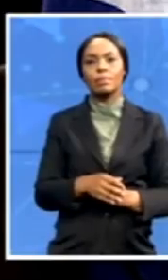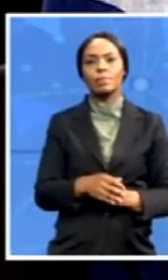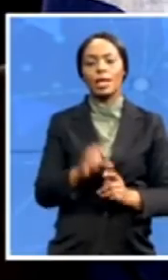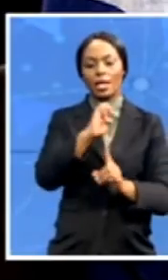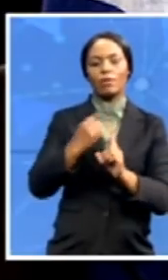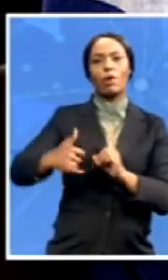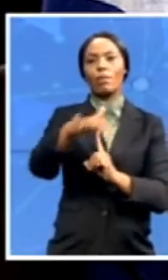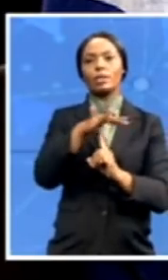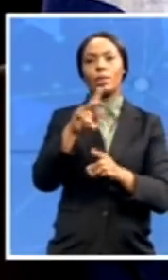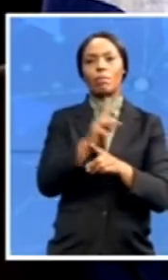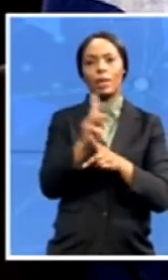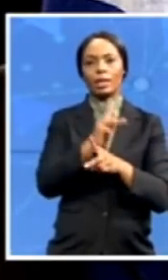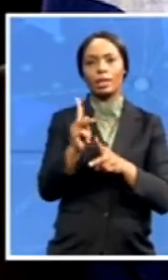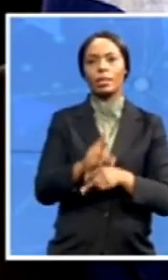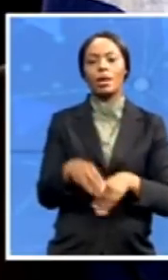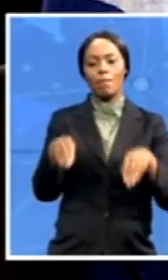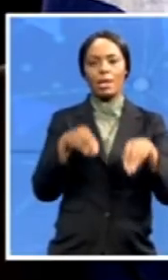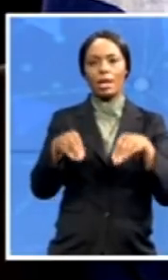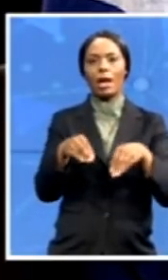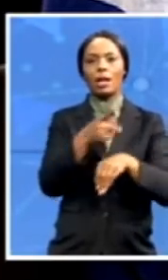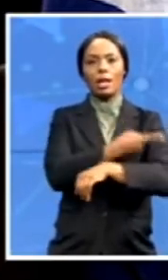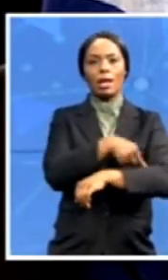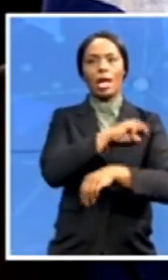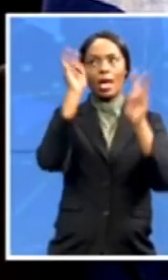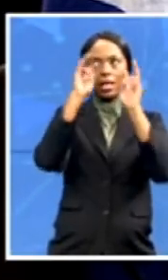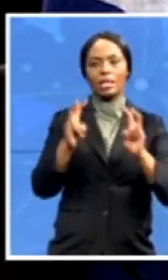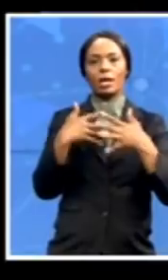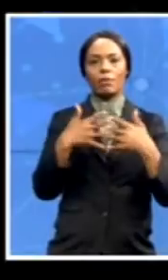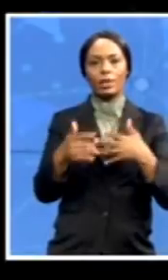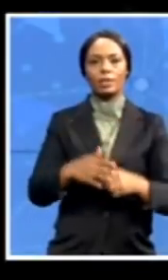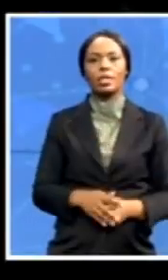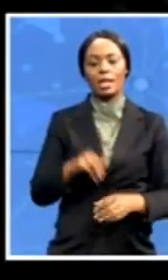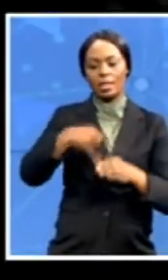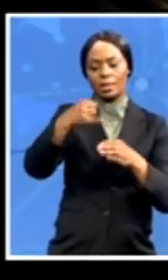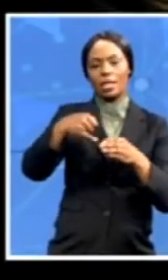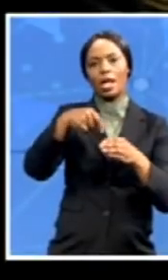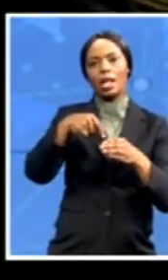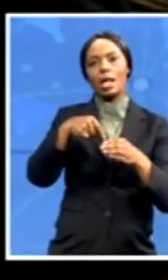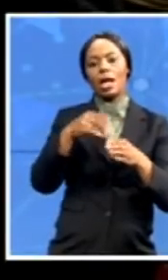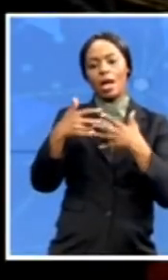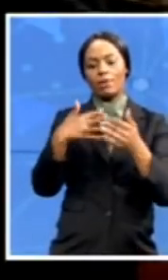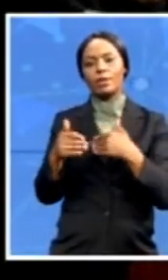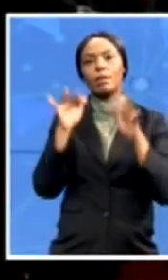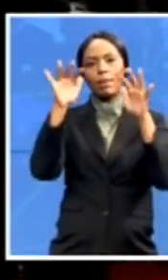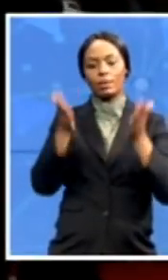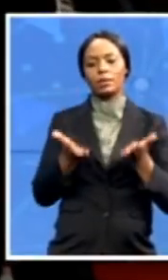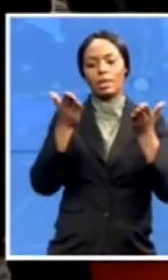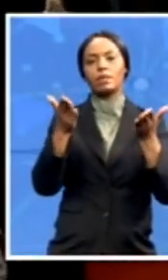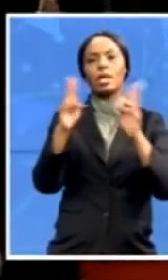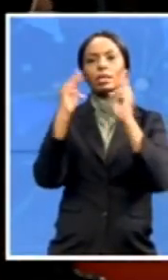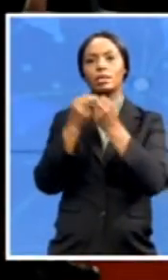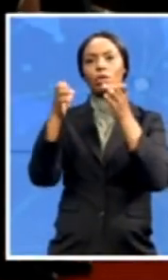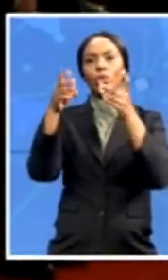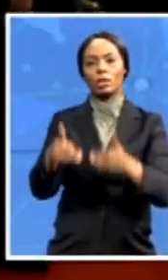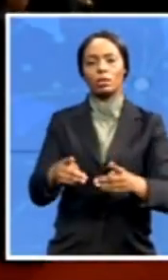affairs. Internal affairs as well as the public service. Post national education. The portfolio that